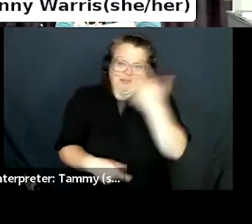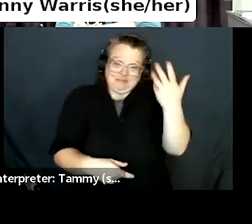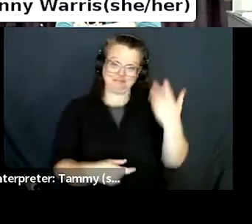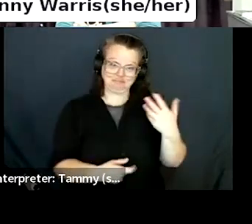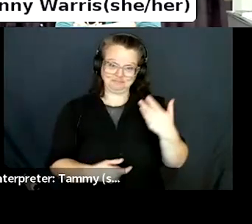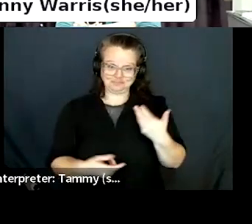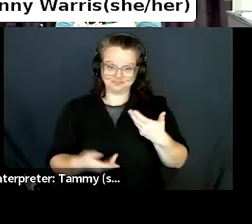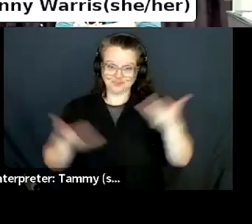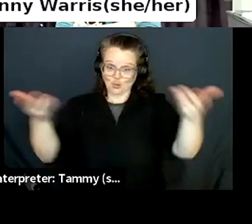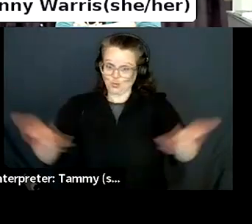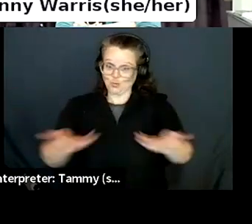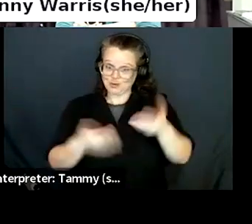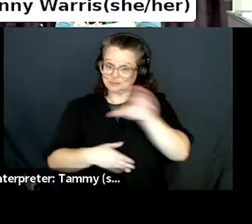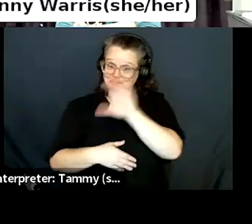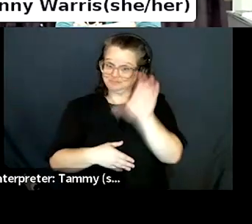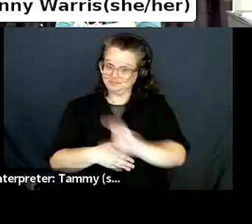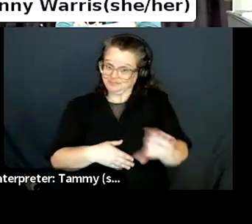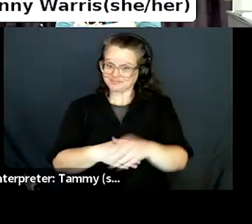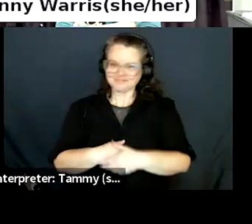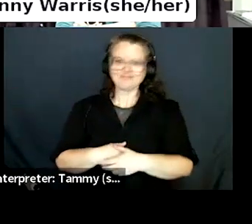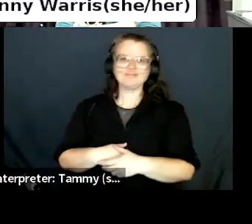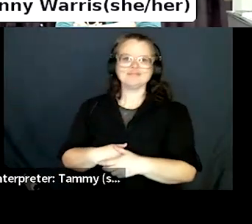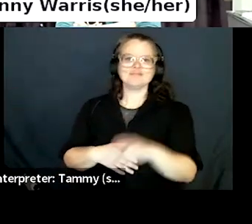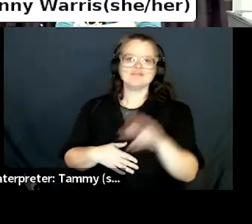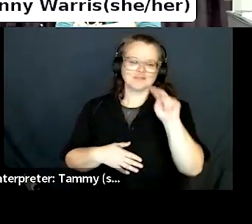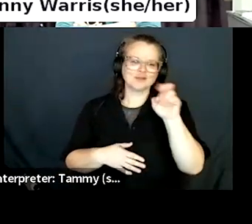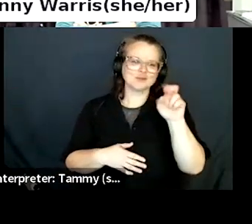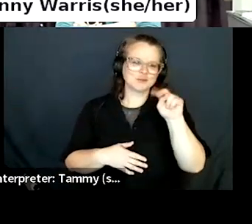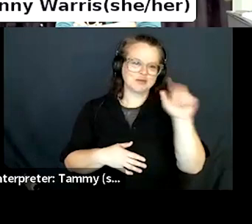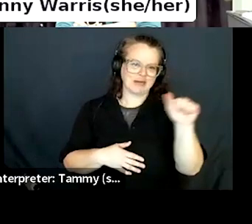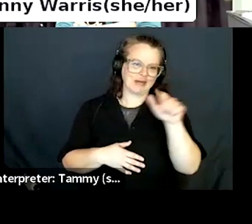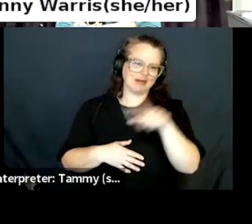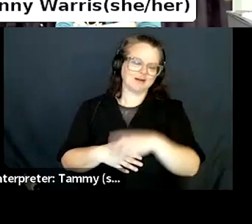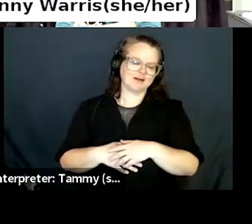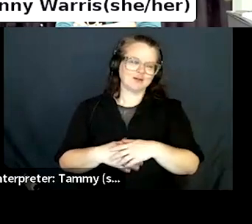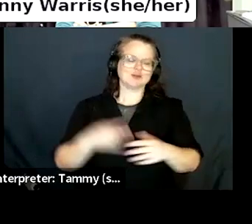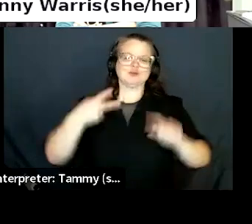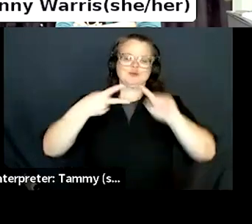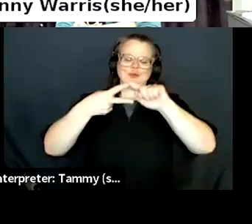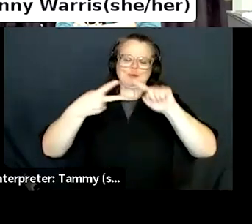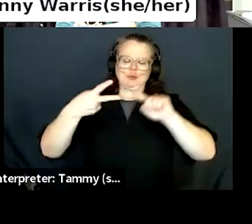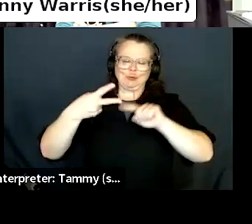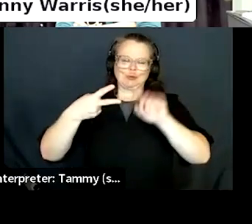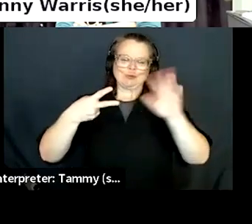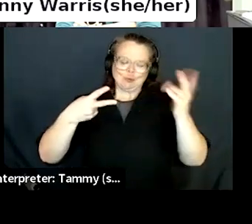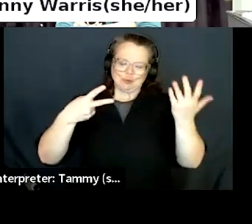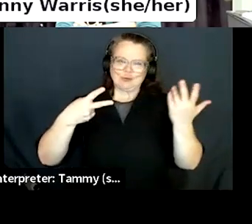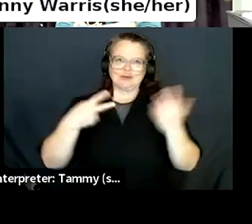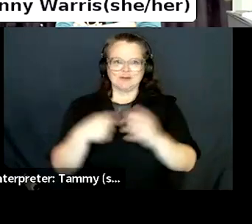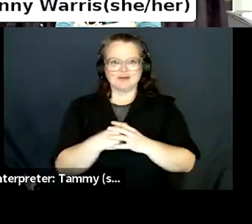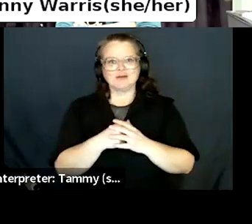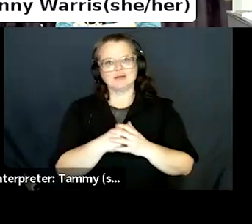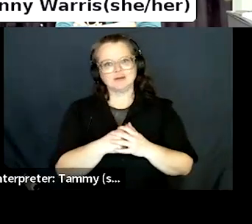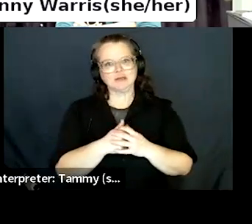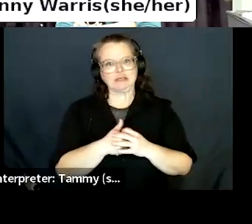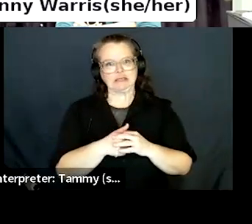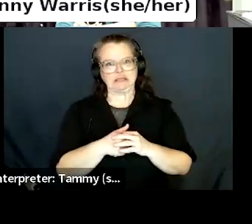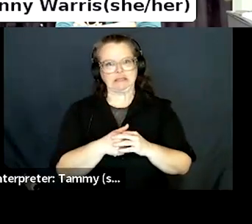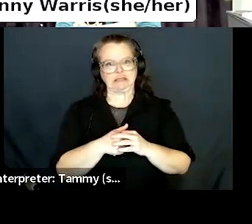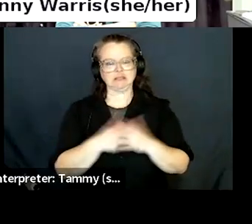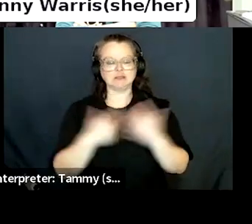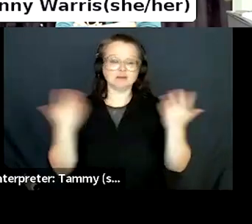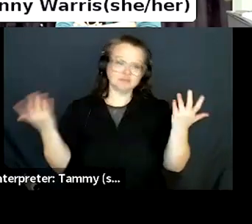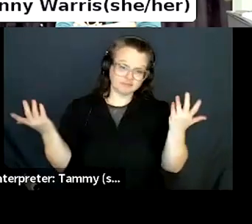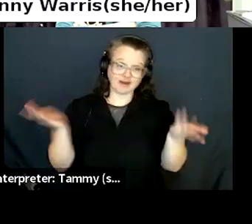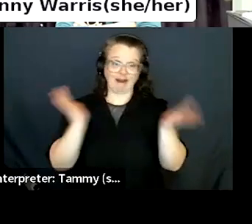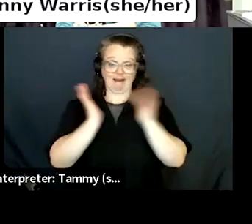Um, so the two things, one is getting onboard with some publishers is easy.